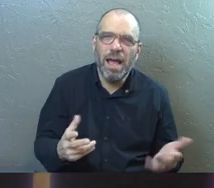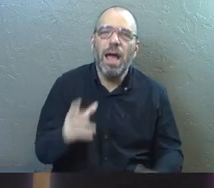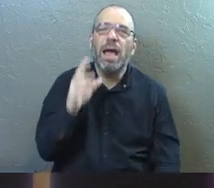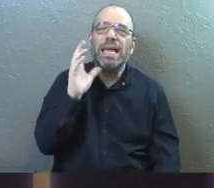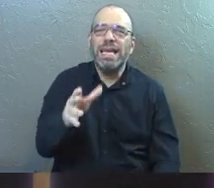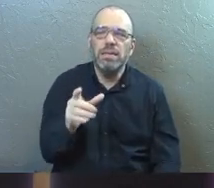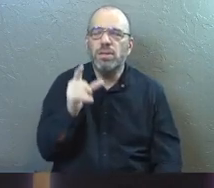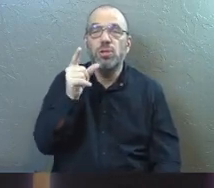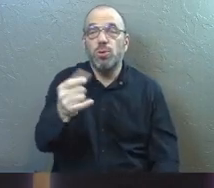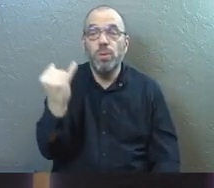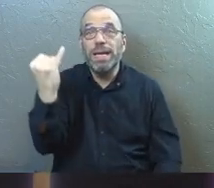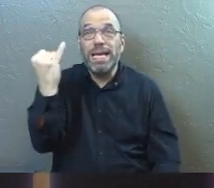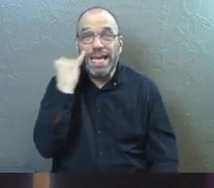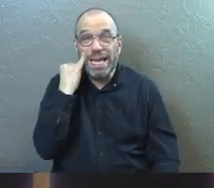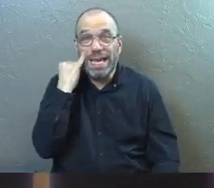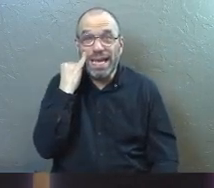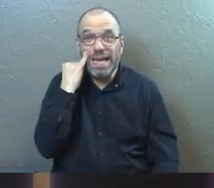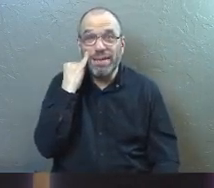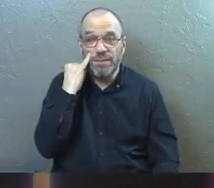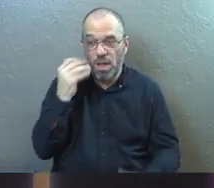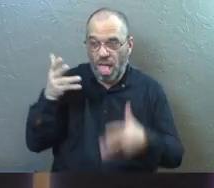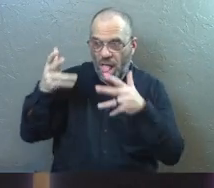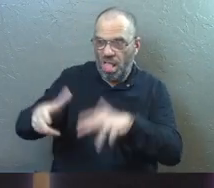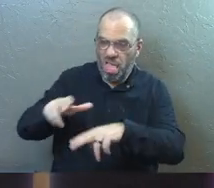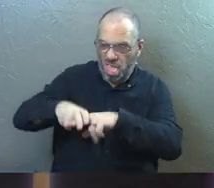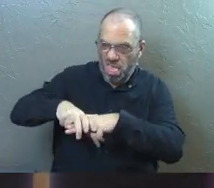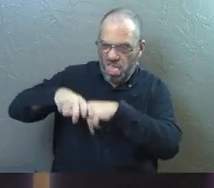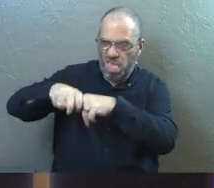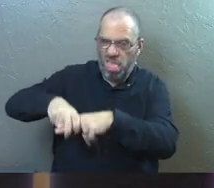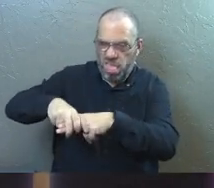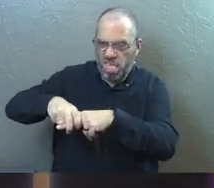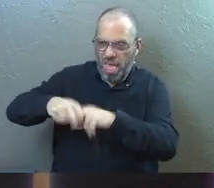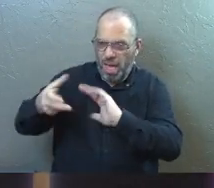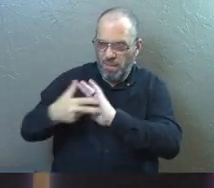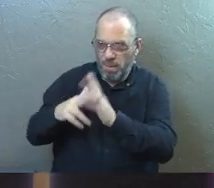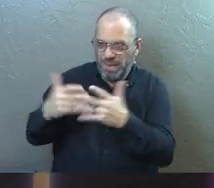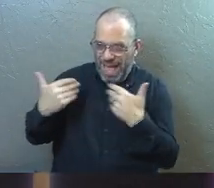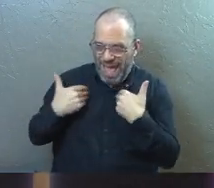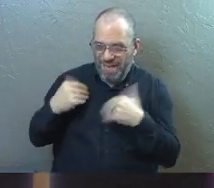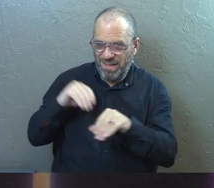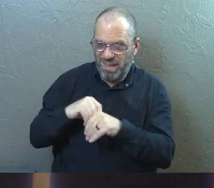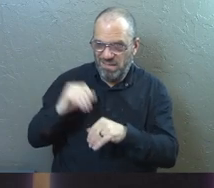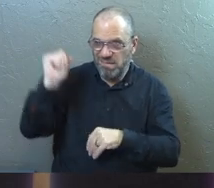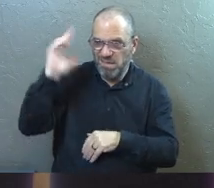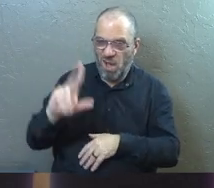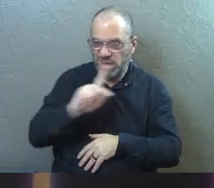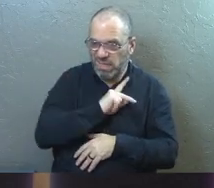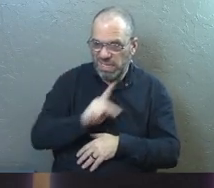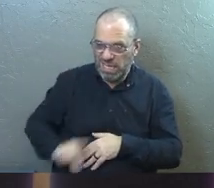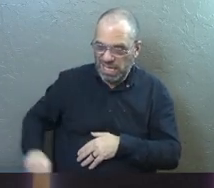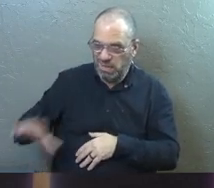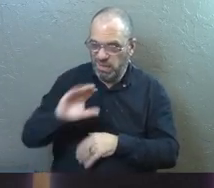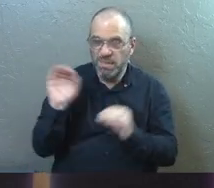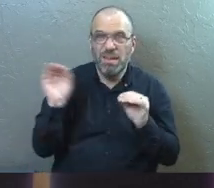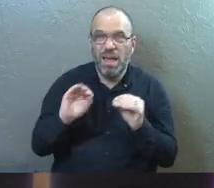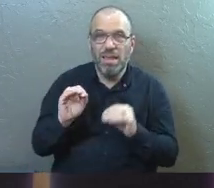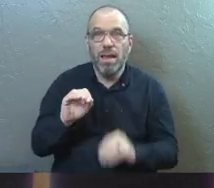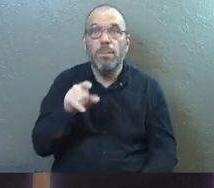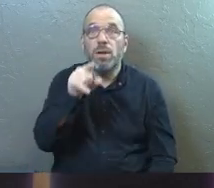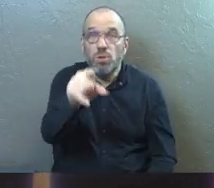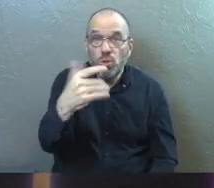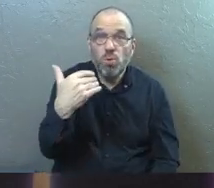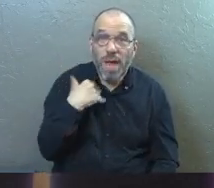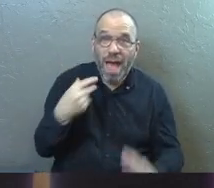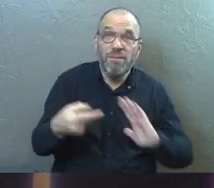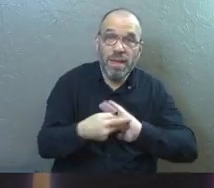It's about the fact that if you leave people on the bench, they have no purpose in the kingdom of God. And you do